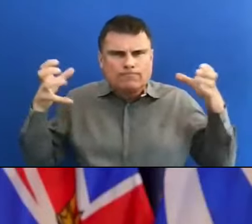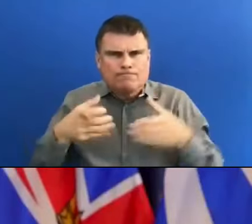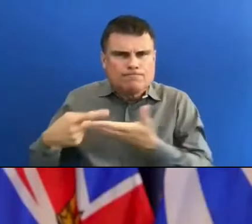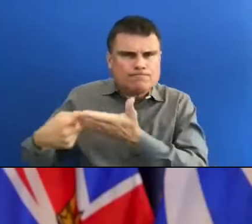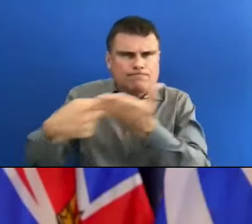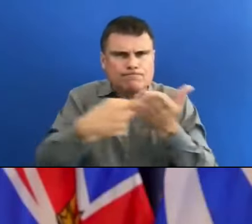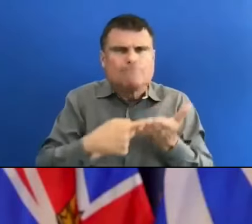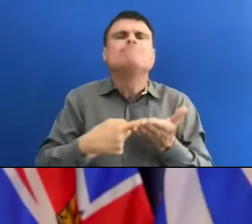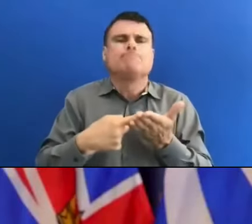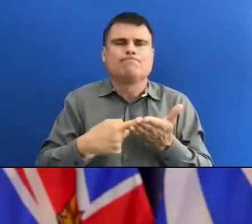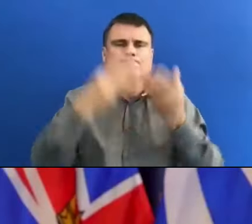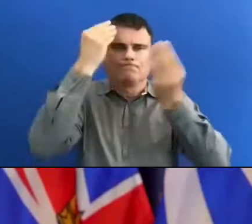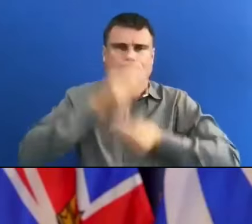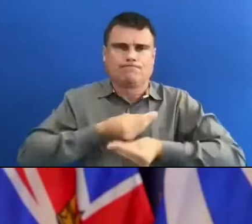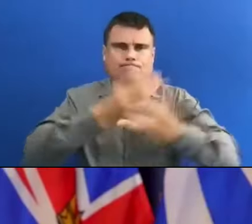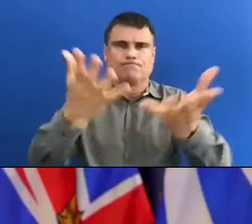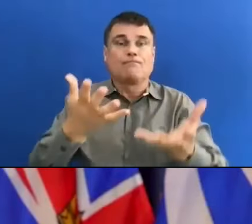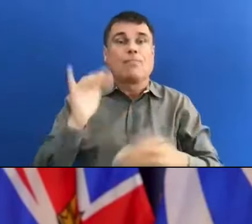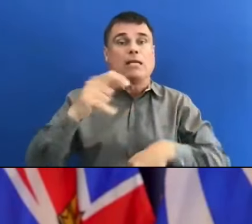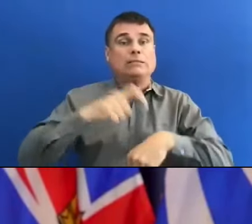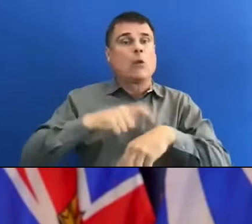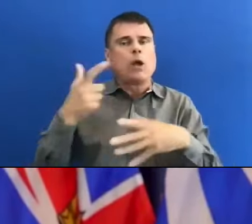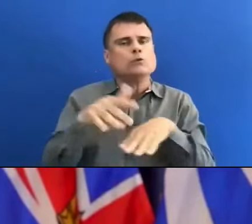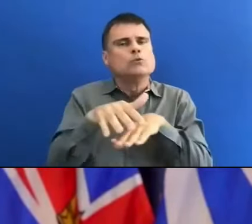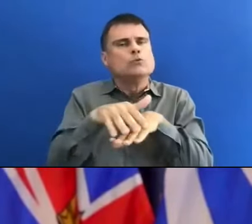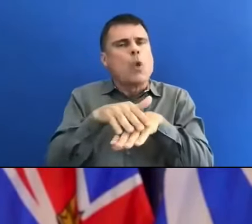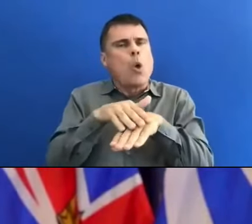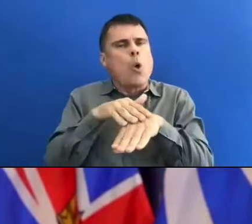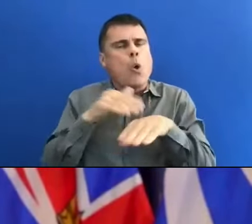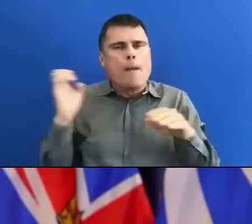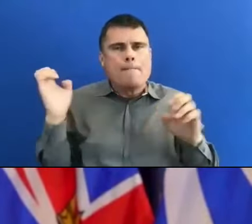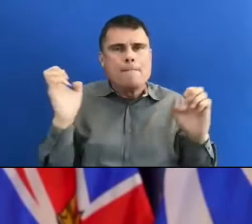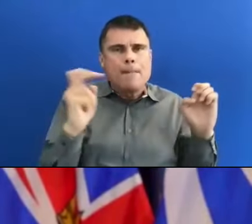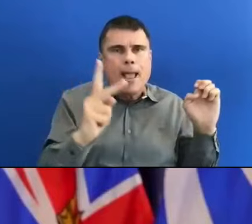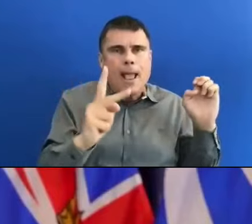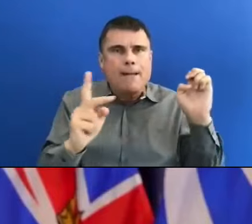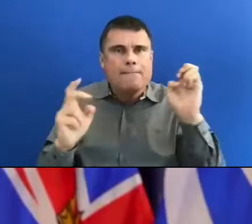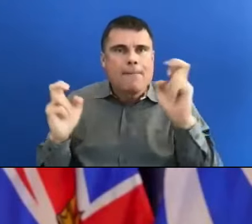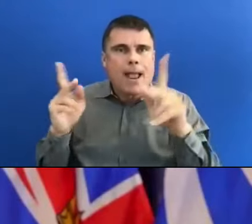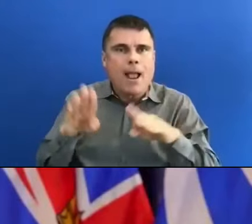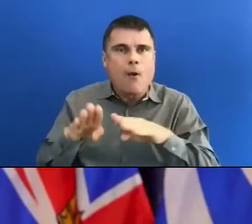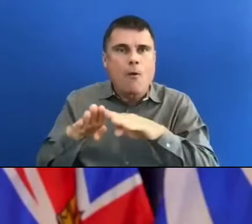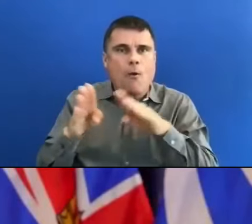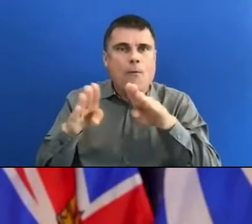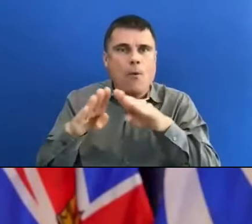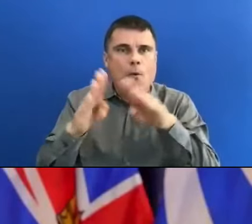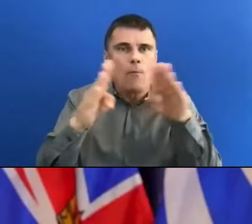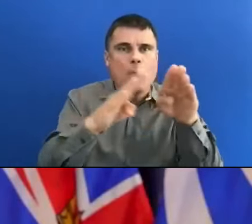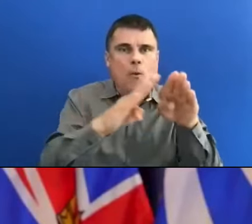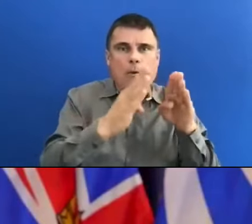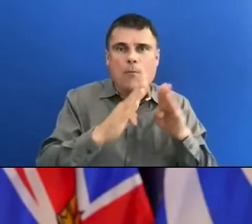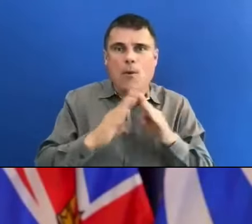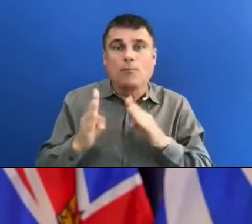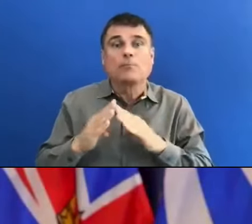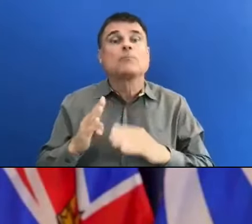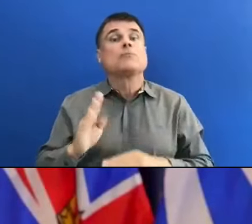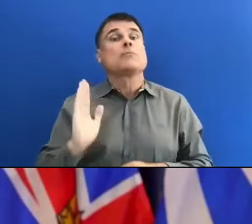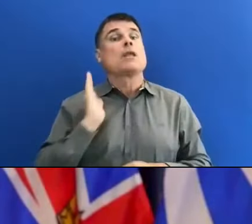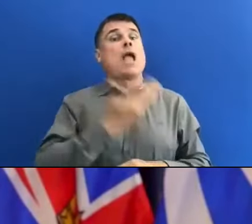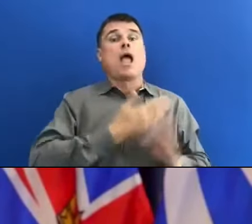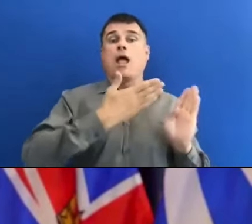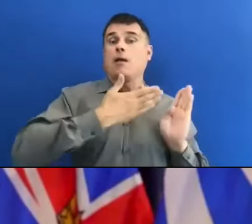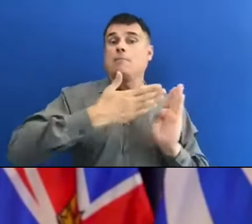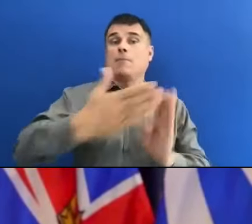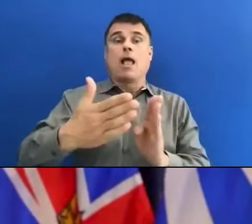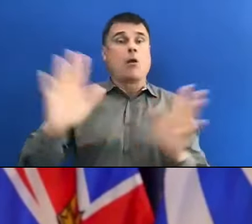to a return to normal here in British Columbia. And our project was based on science. It was grounded in data,